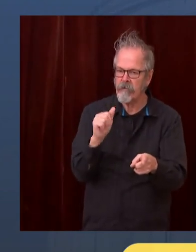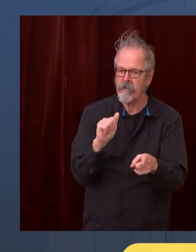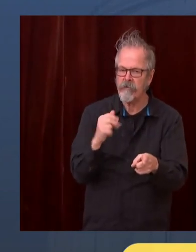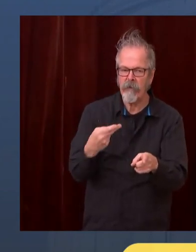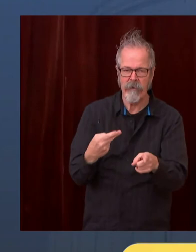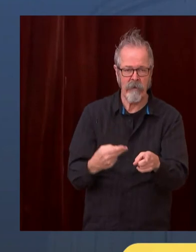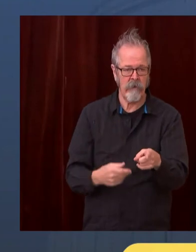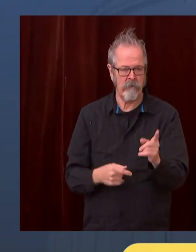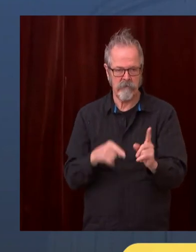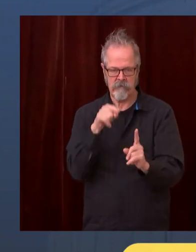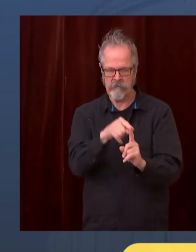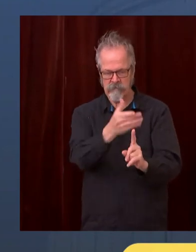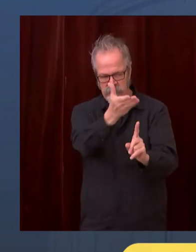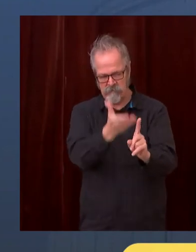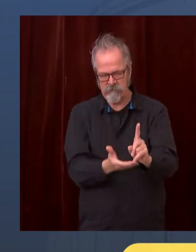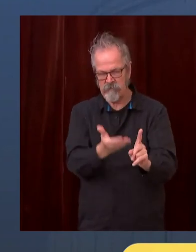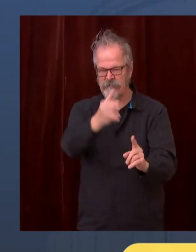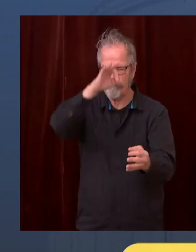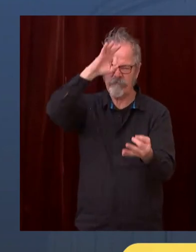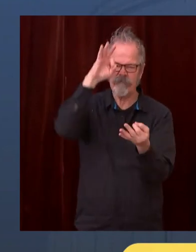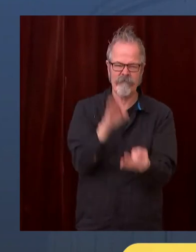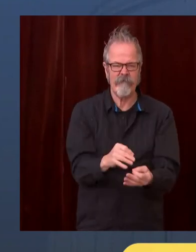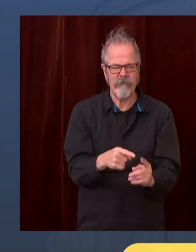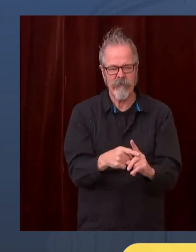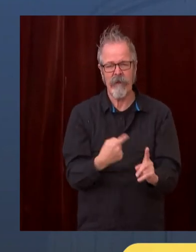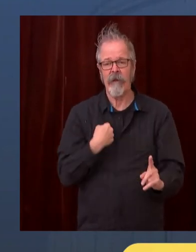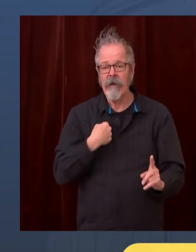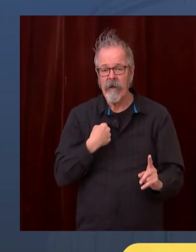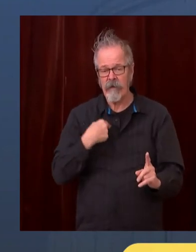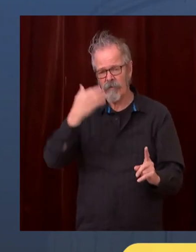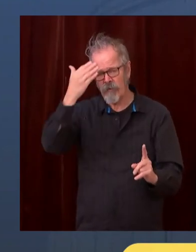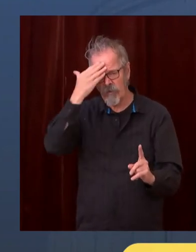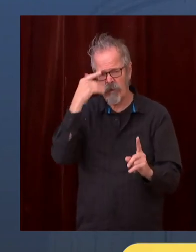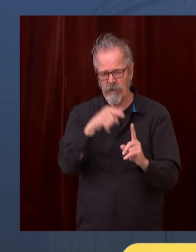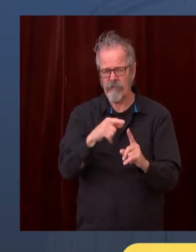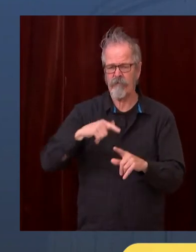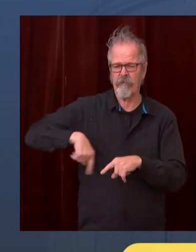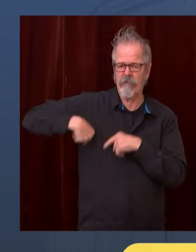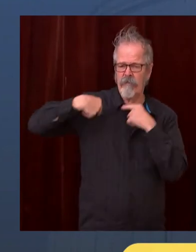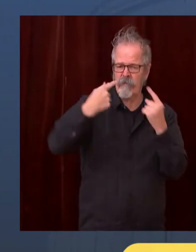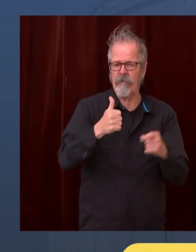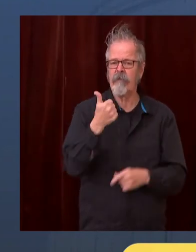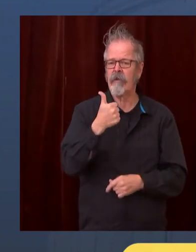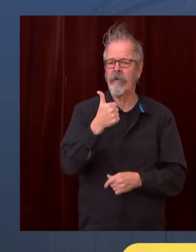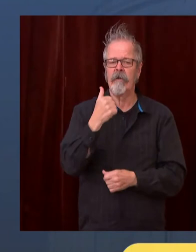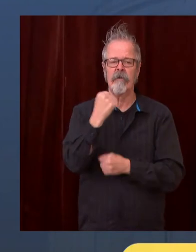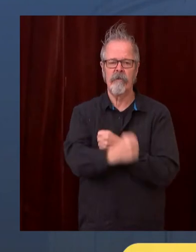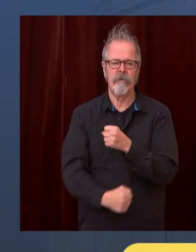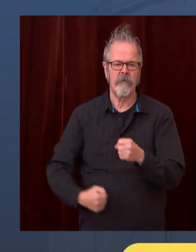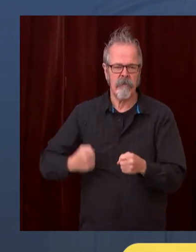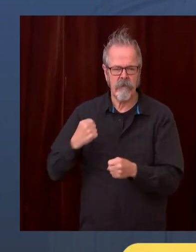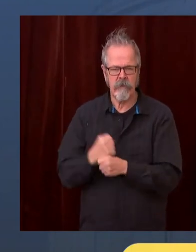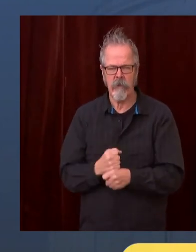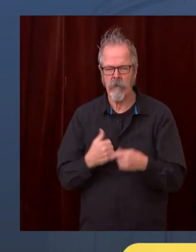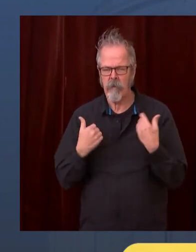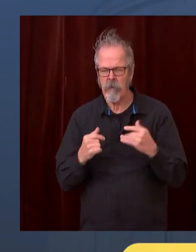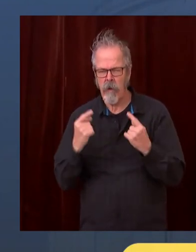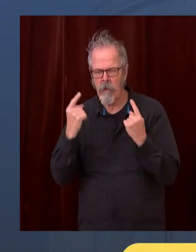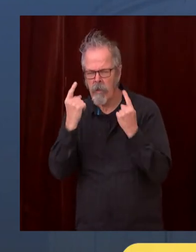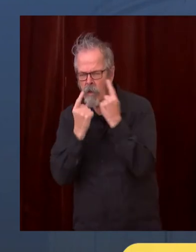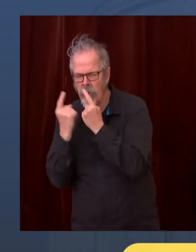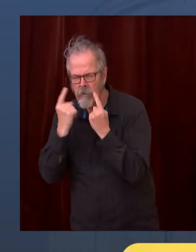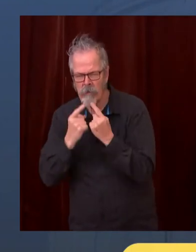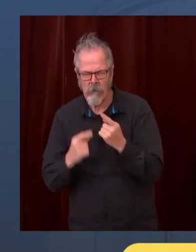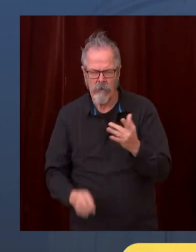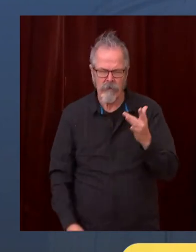what you have seen him engage just in the first few minutes here, you can see he's an amazing leader, and that was